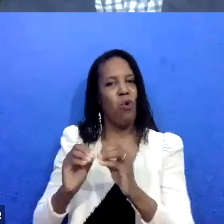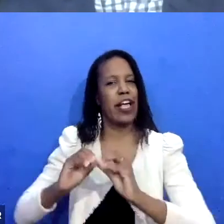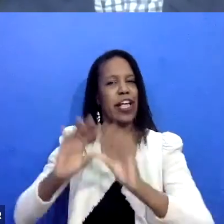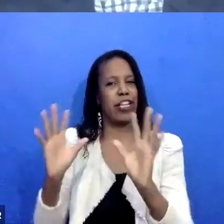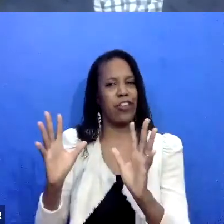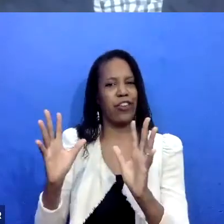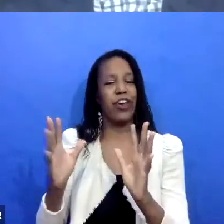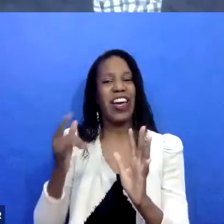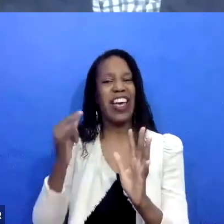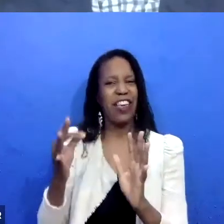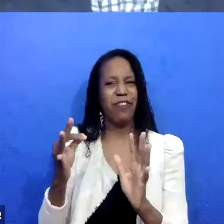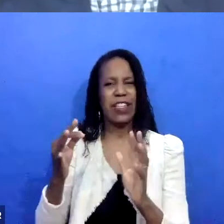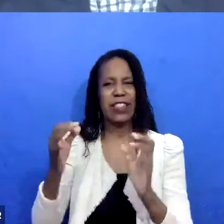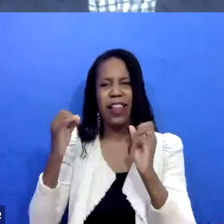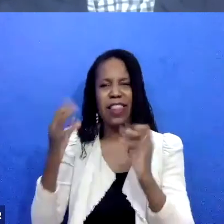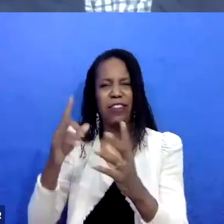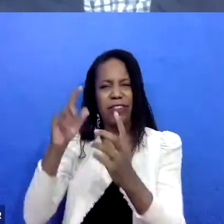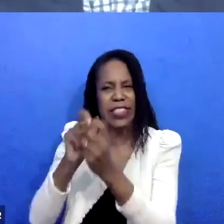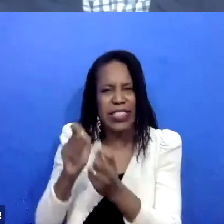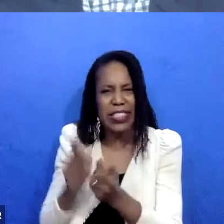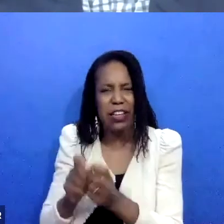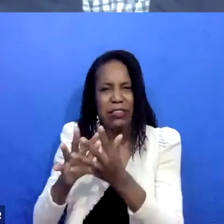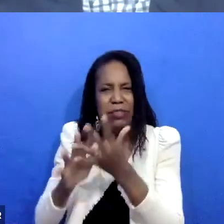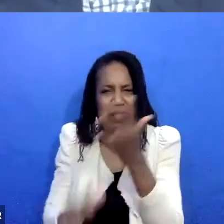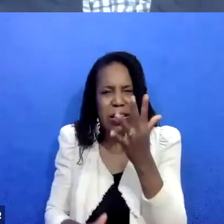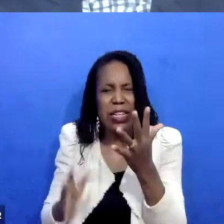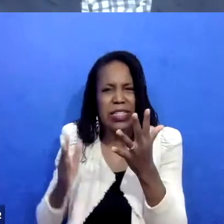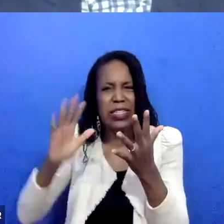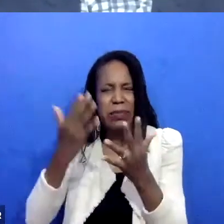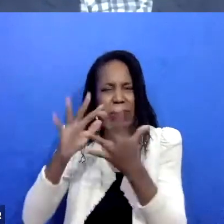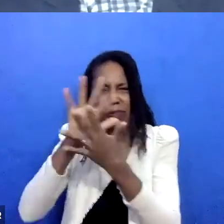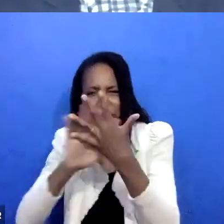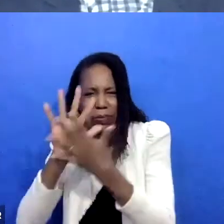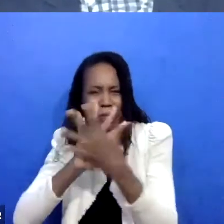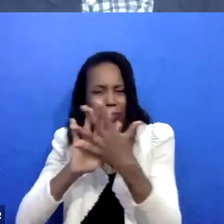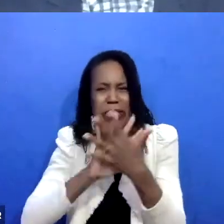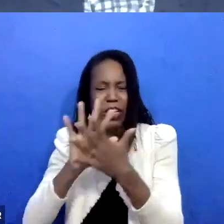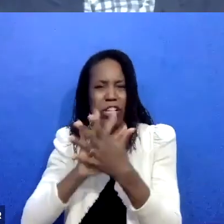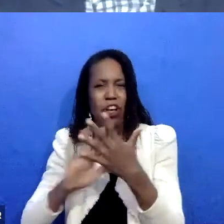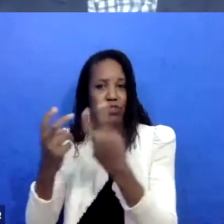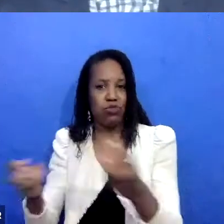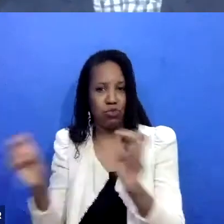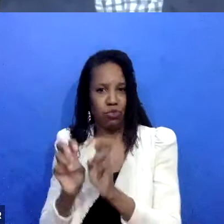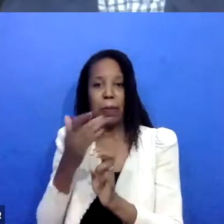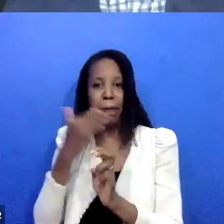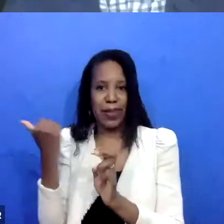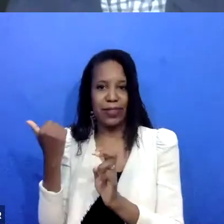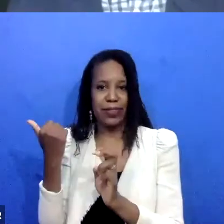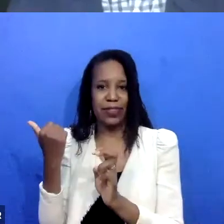is better. Uh, when things are really clear and somebody is really willing to be in that hot seat, uh, then, um,